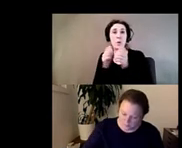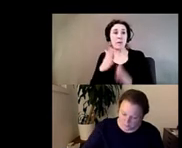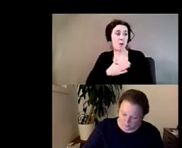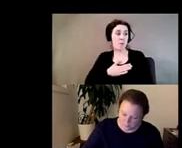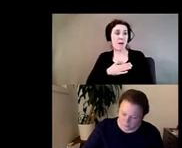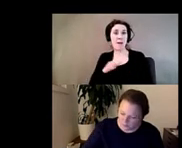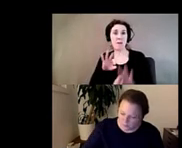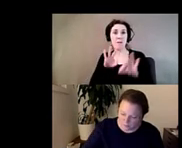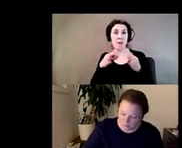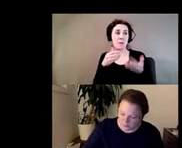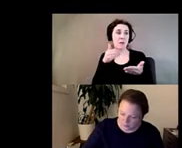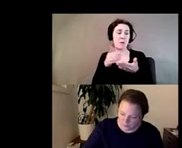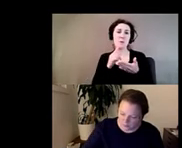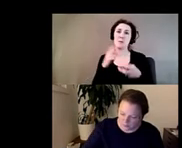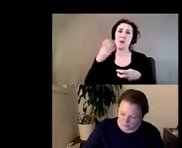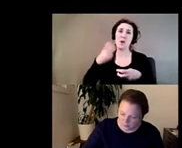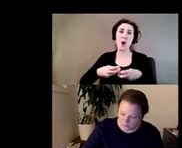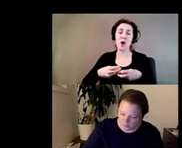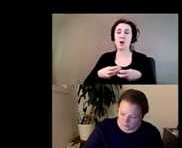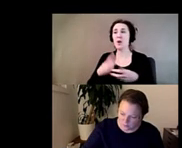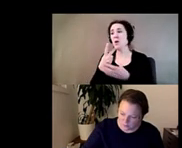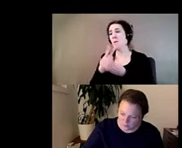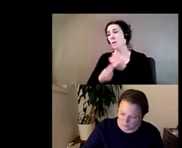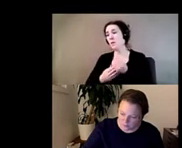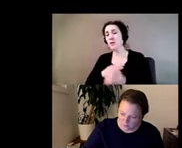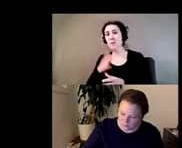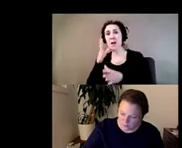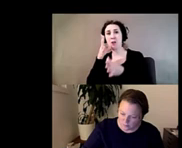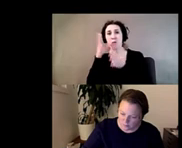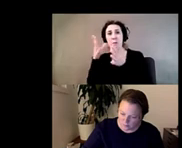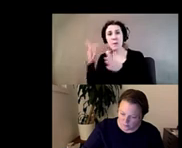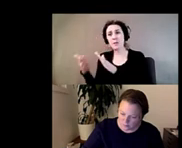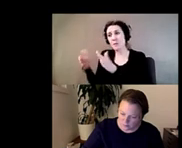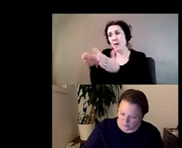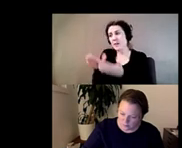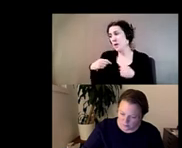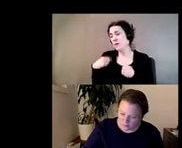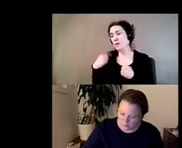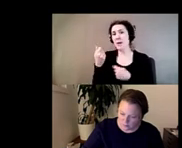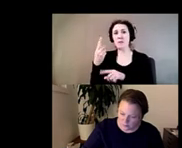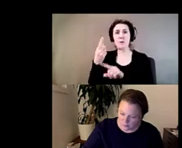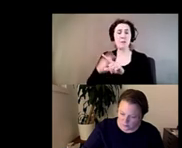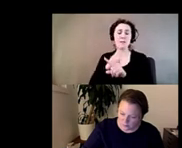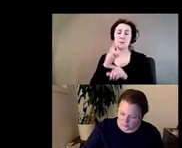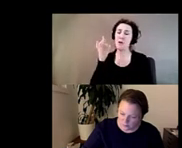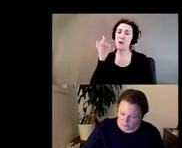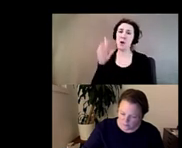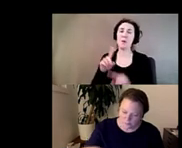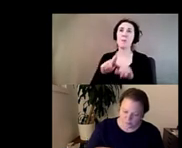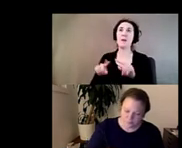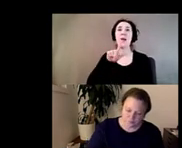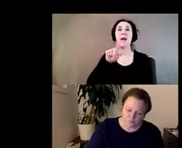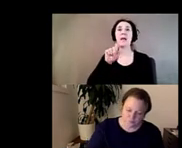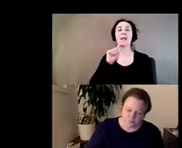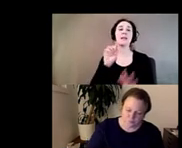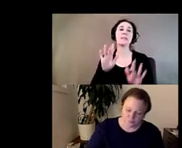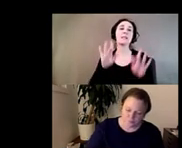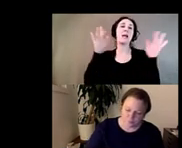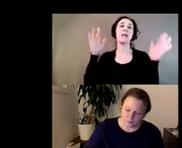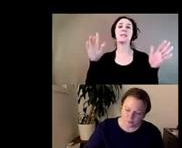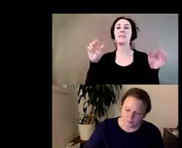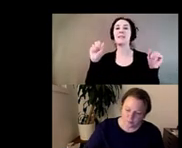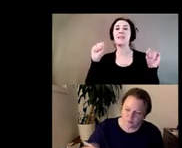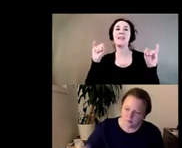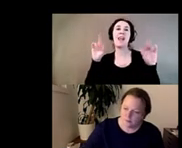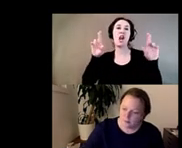months but la just seems like a space where there is life and light and air right so there's that association but i also just know from my